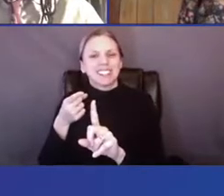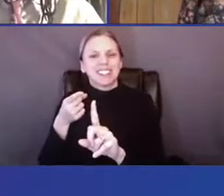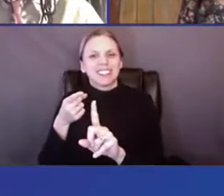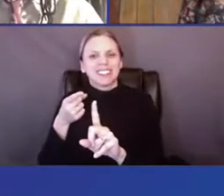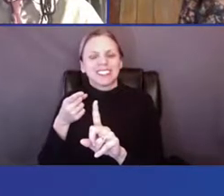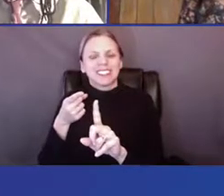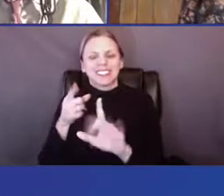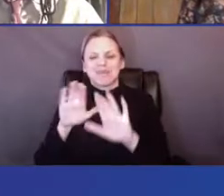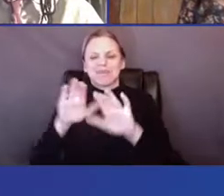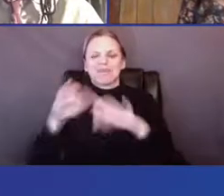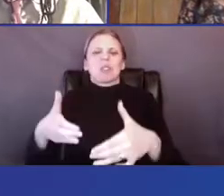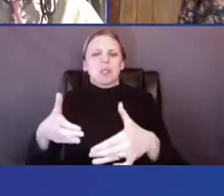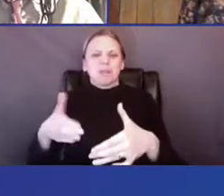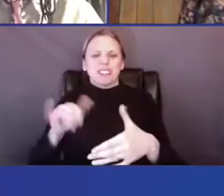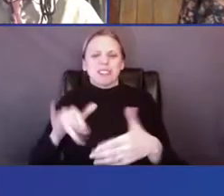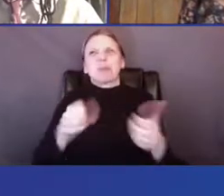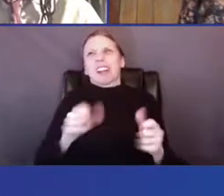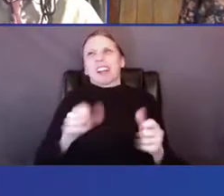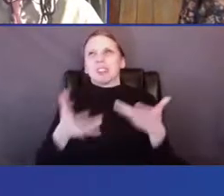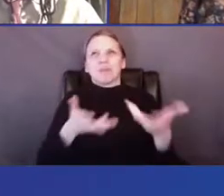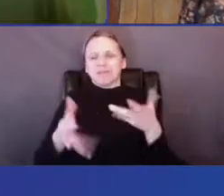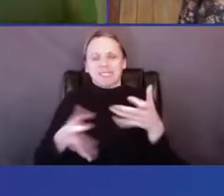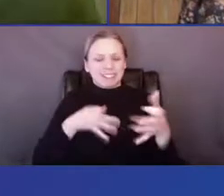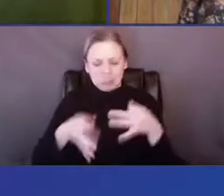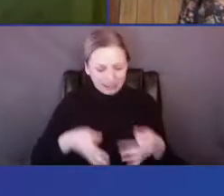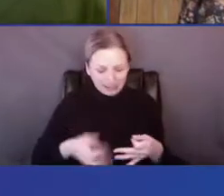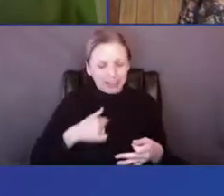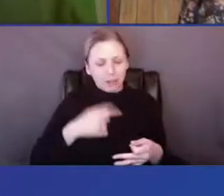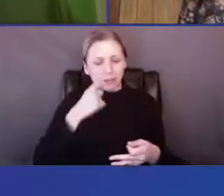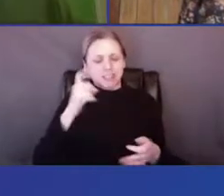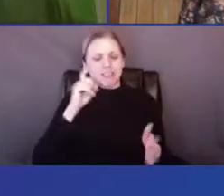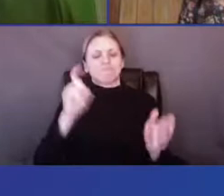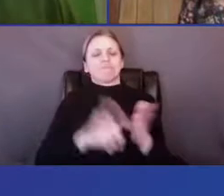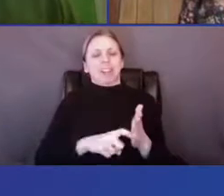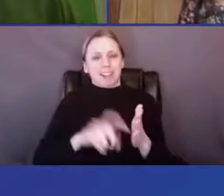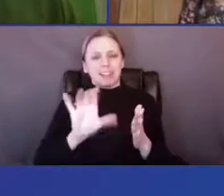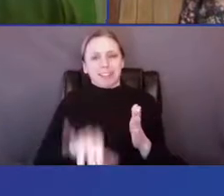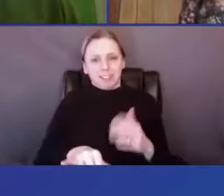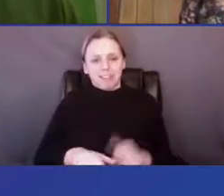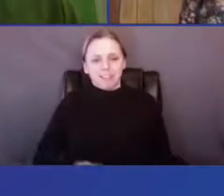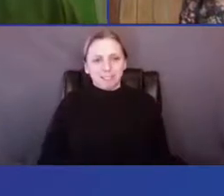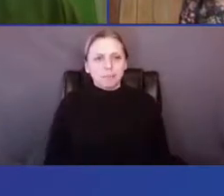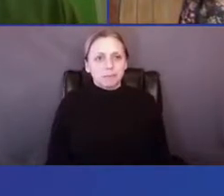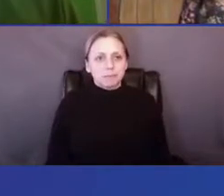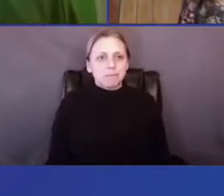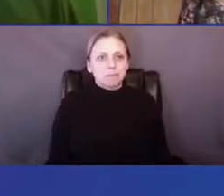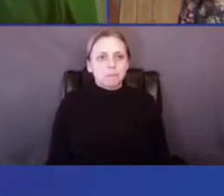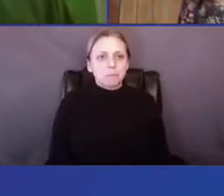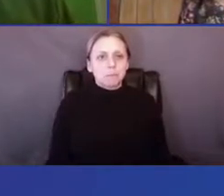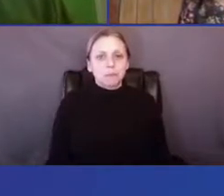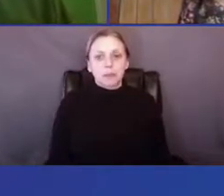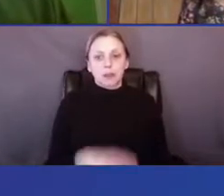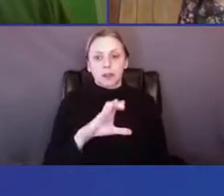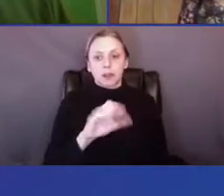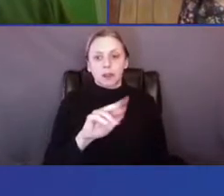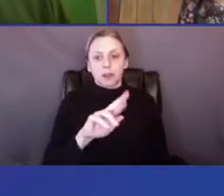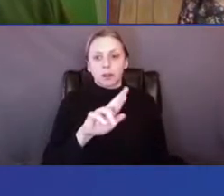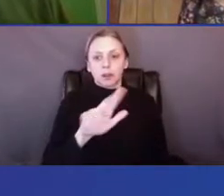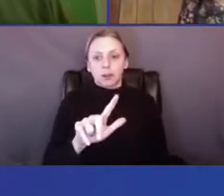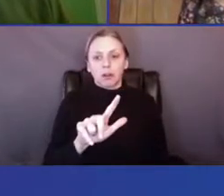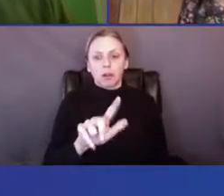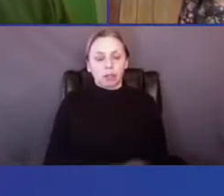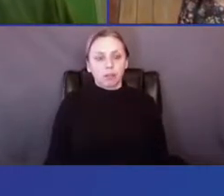So that is what I'm just acknowledging and recognizing. And Carl, let's see.